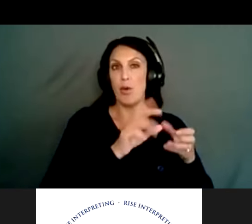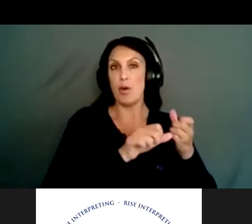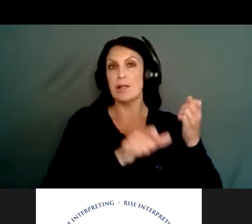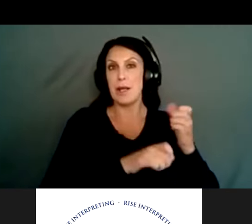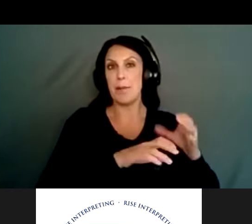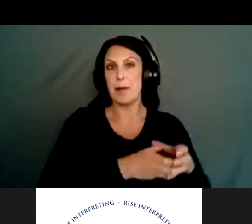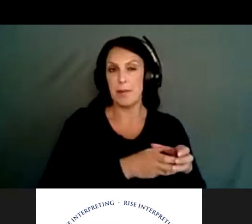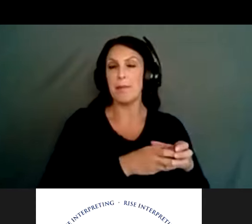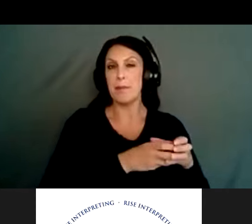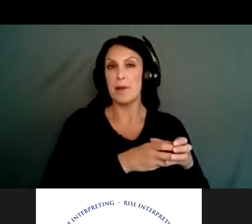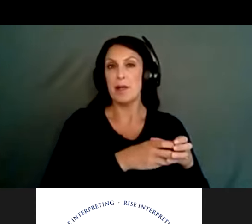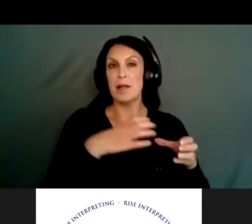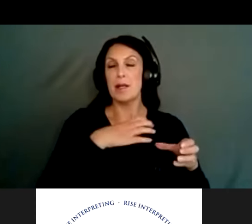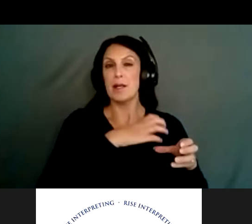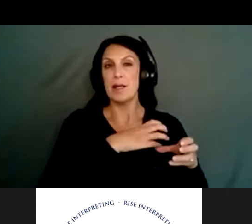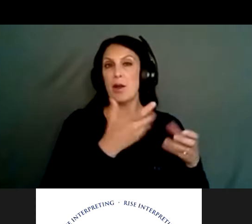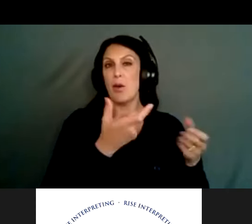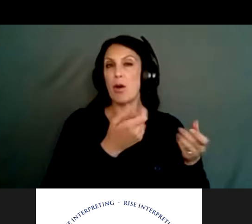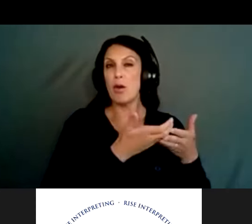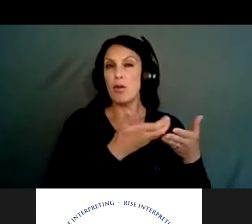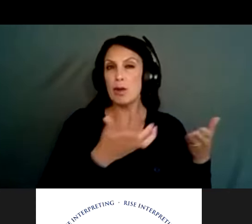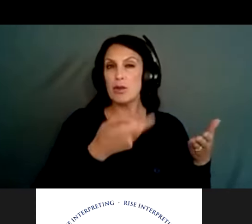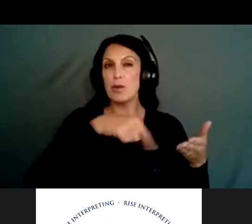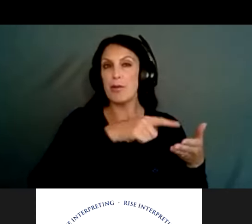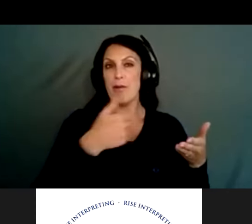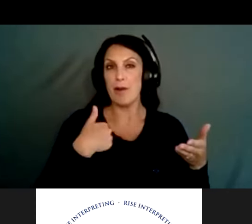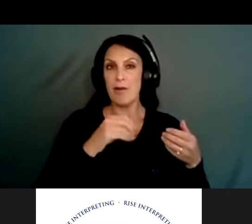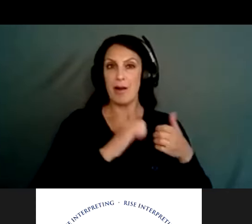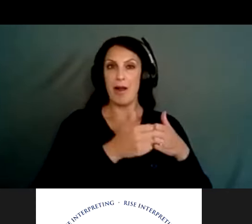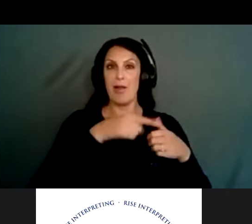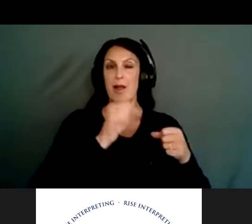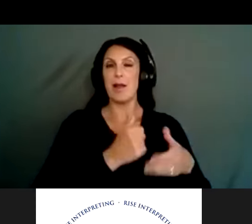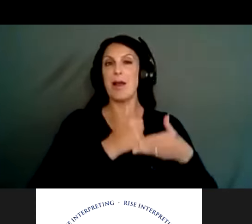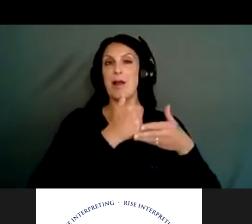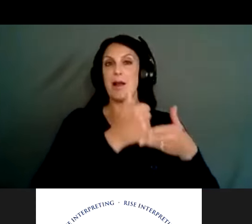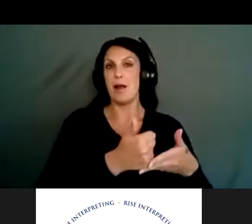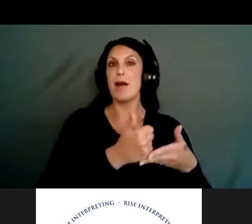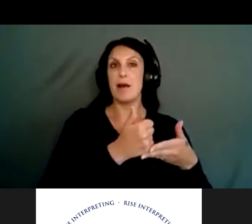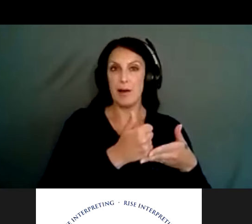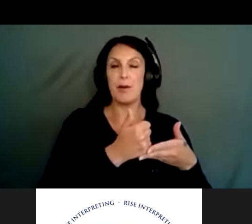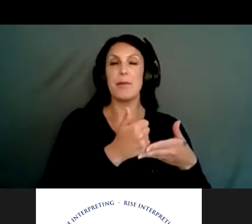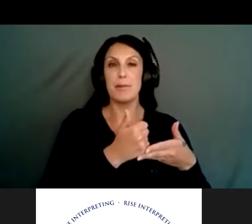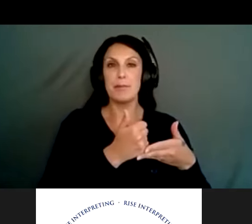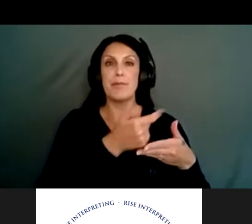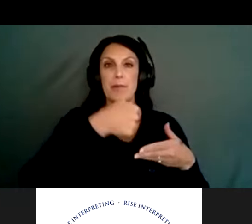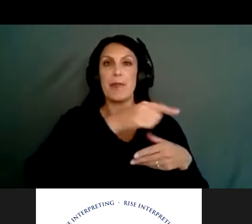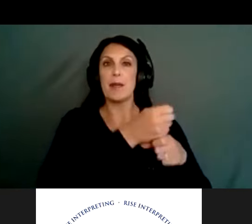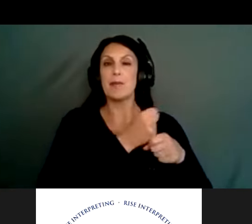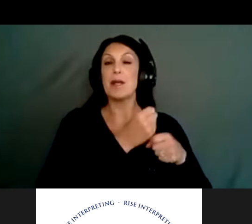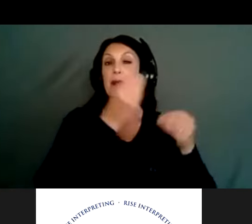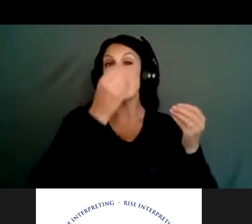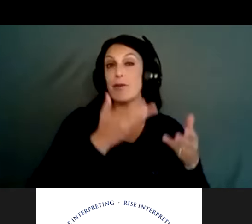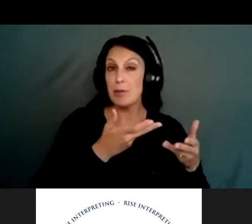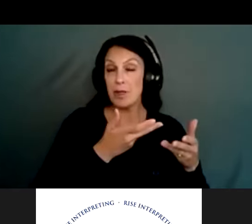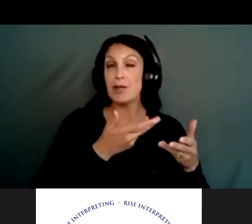talk more about like what, what resources they have and how we can help and shape more briefs towards them. Um, since there,